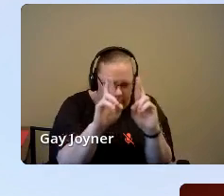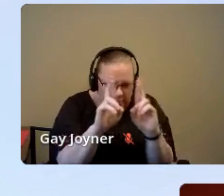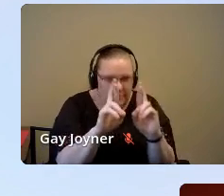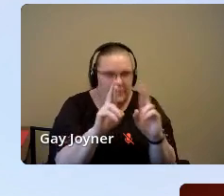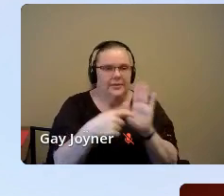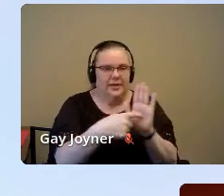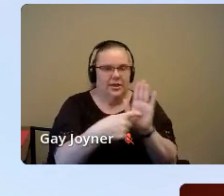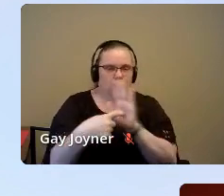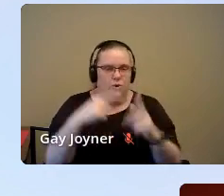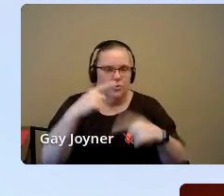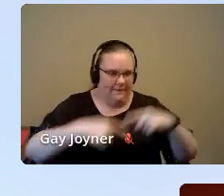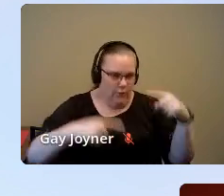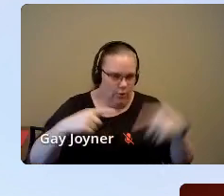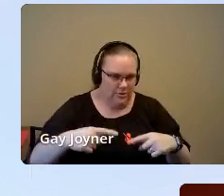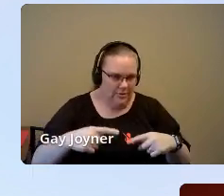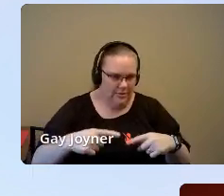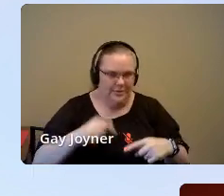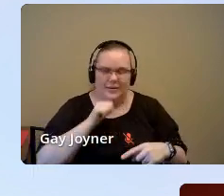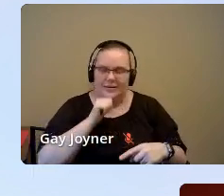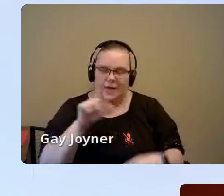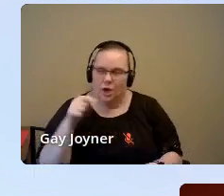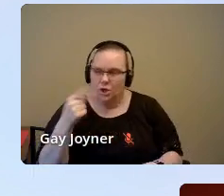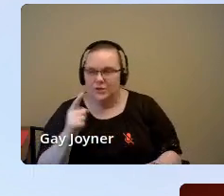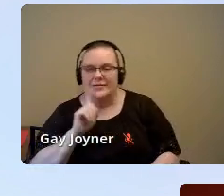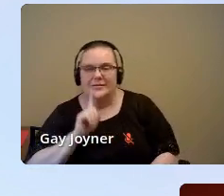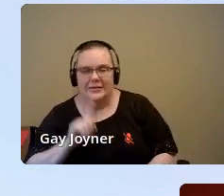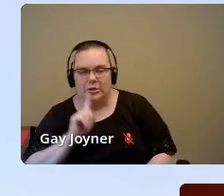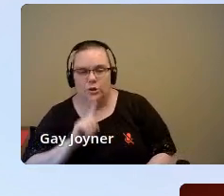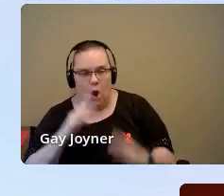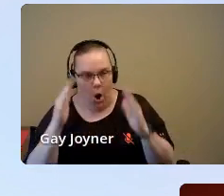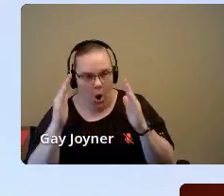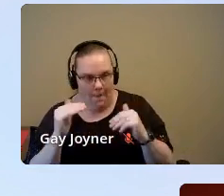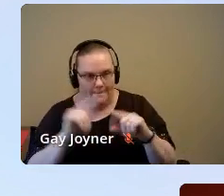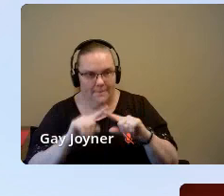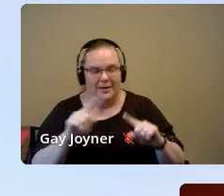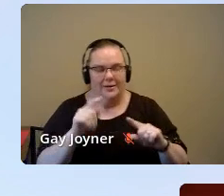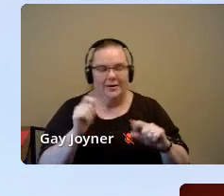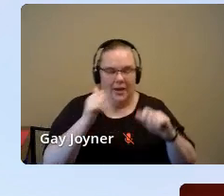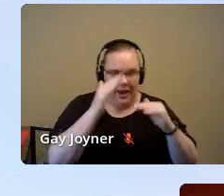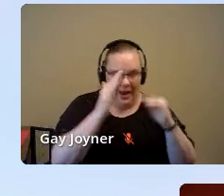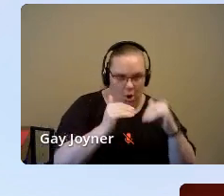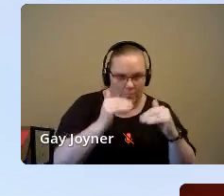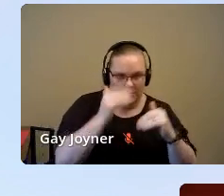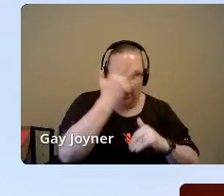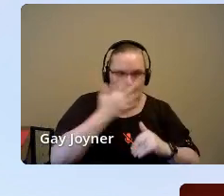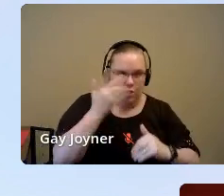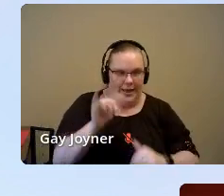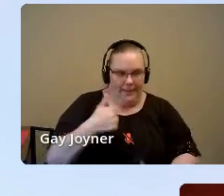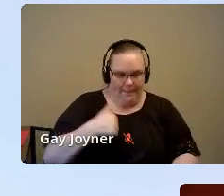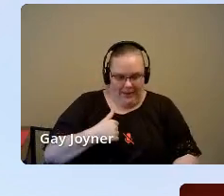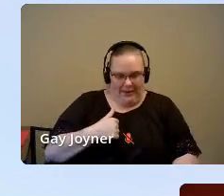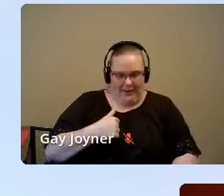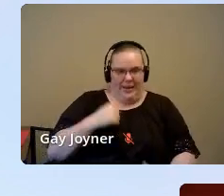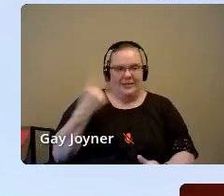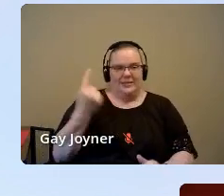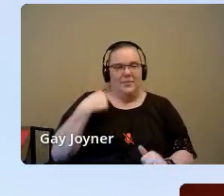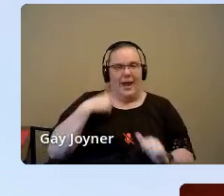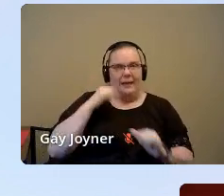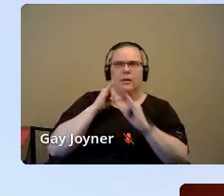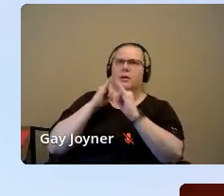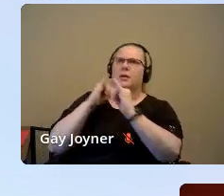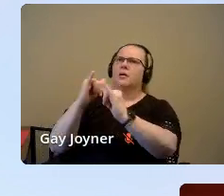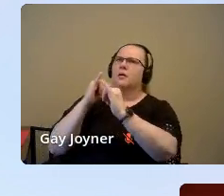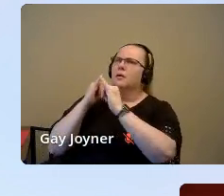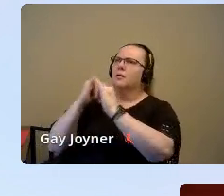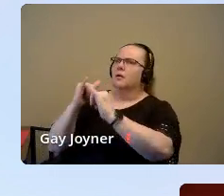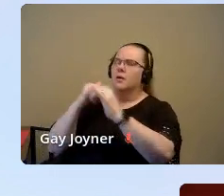diversity, that it's not just singular hope, but it's hope. And it looks like me. And it's something that I can identify with regardless